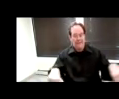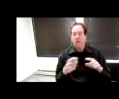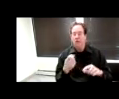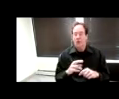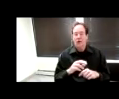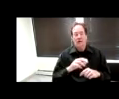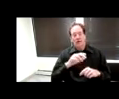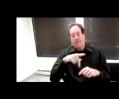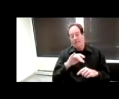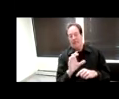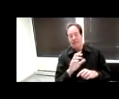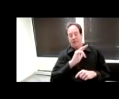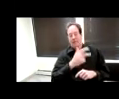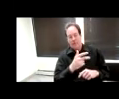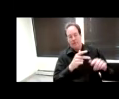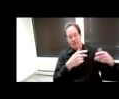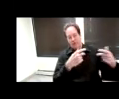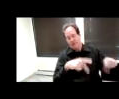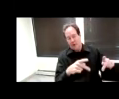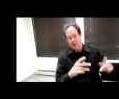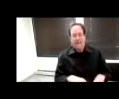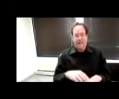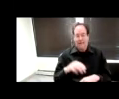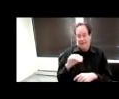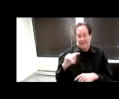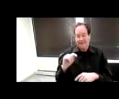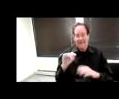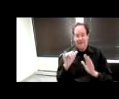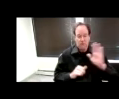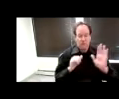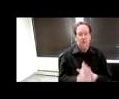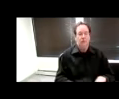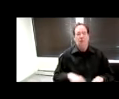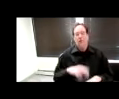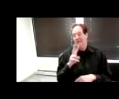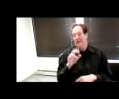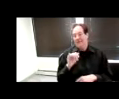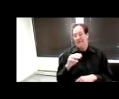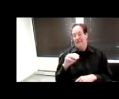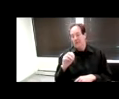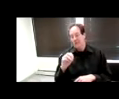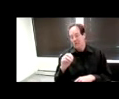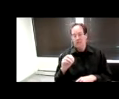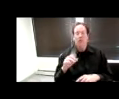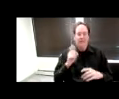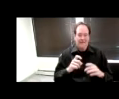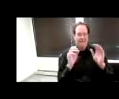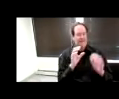platforms such as MIT YouTube channels or Vimeo channels needs to be captioned.